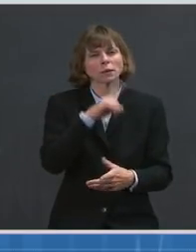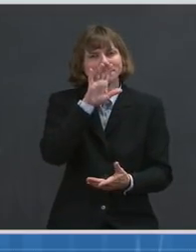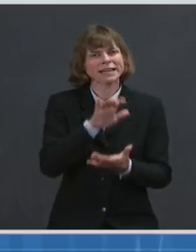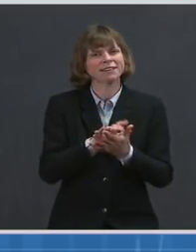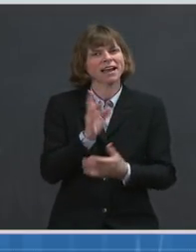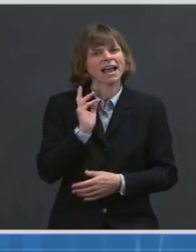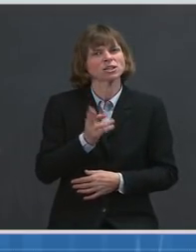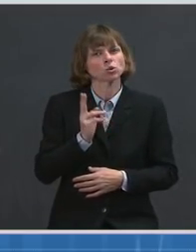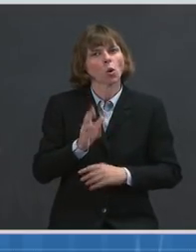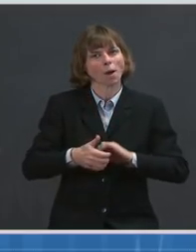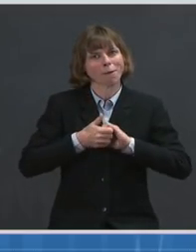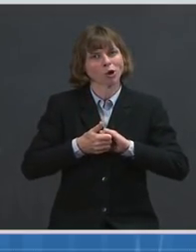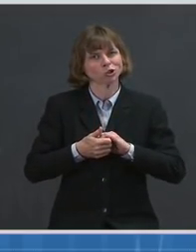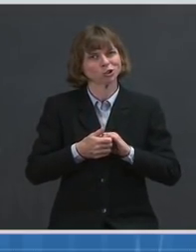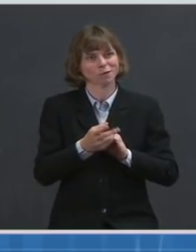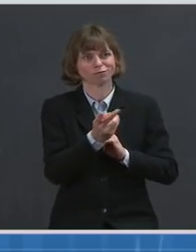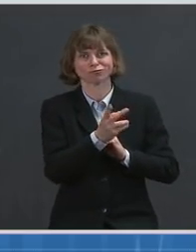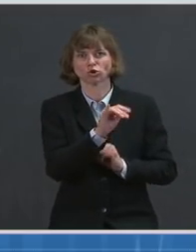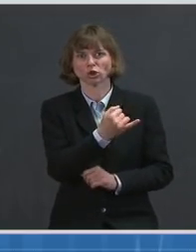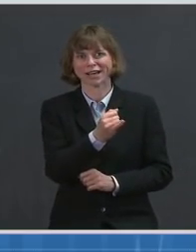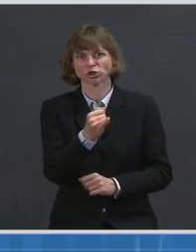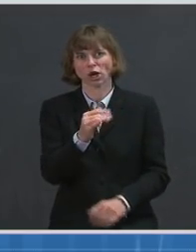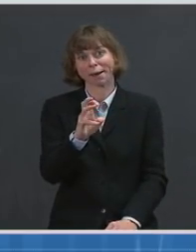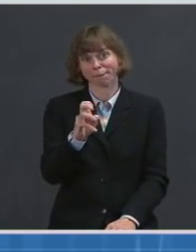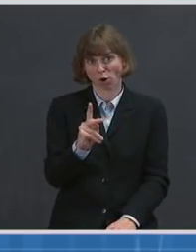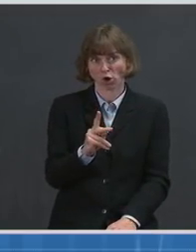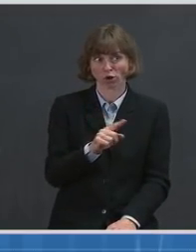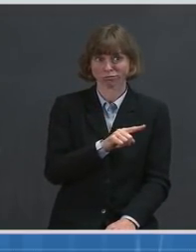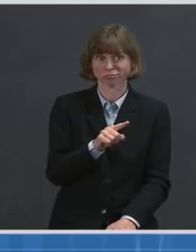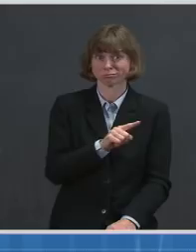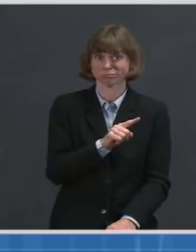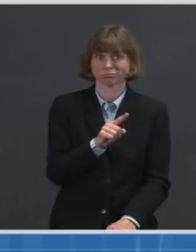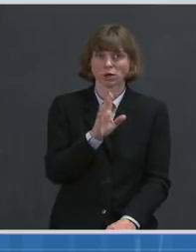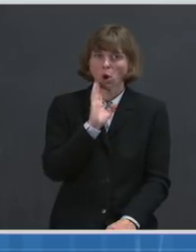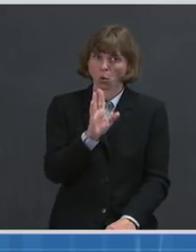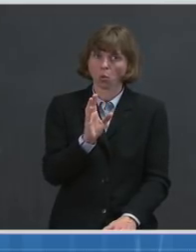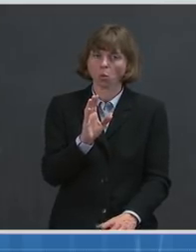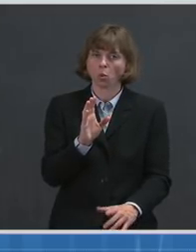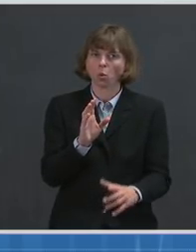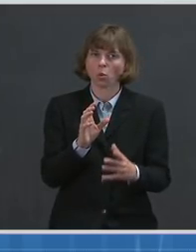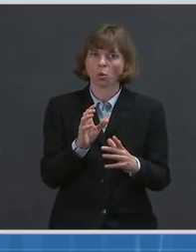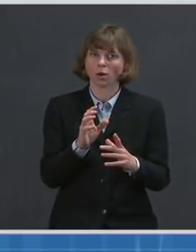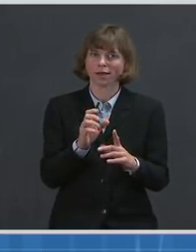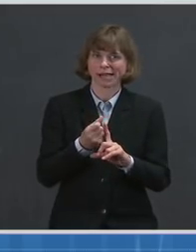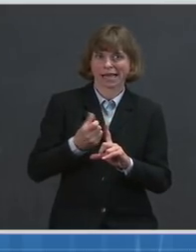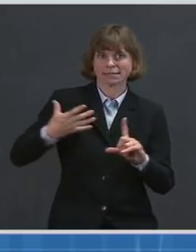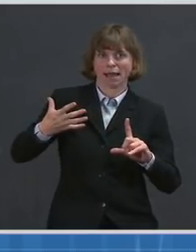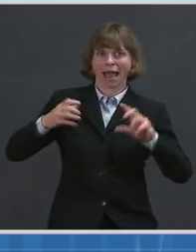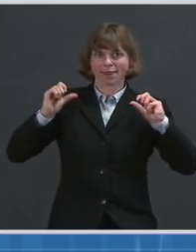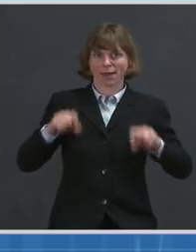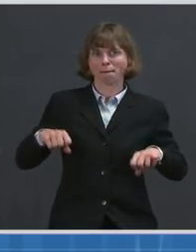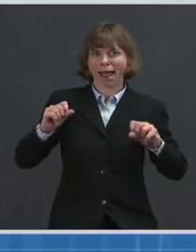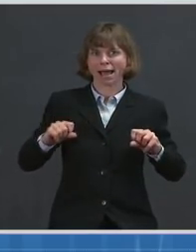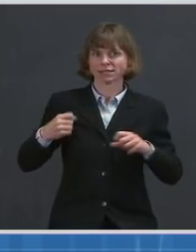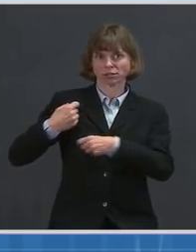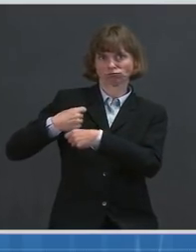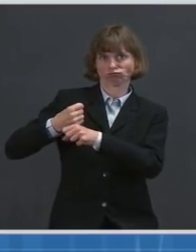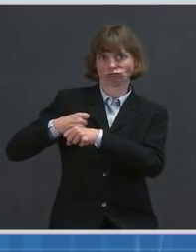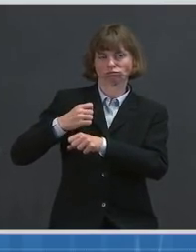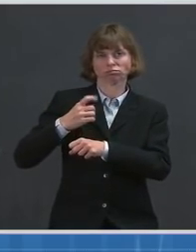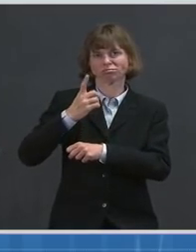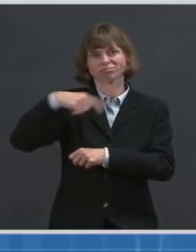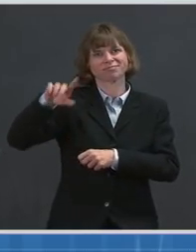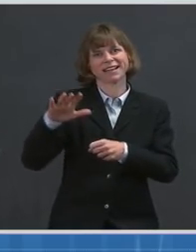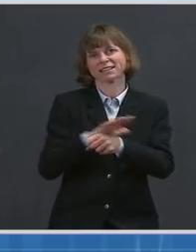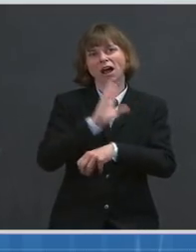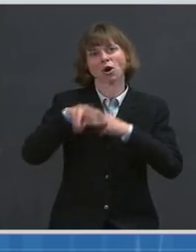between J&J and Merck will help expand capacity and ultimately benefit the world. So we will continue to prioritize